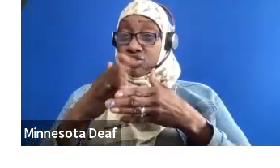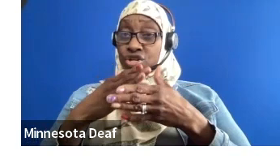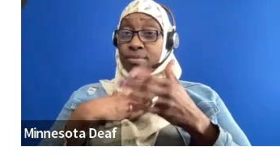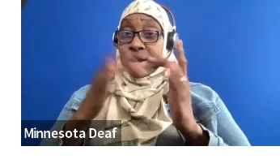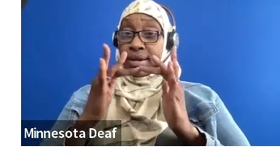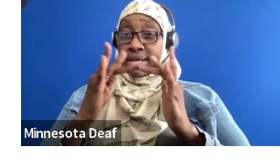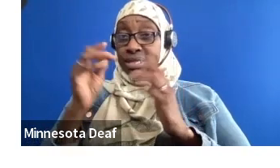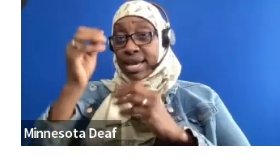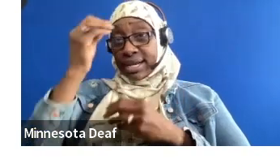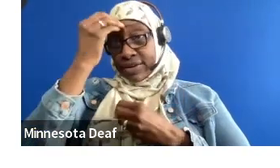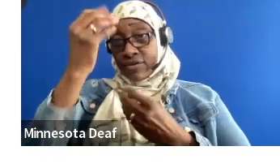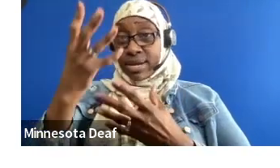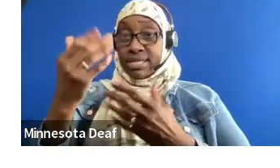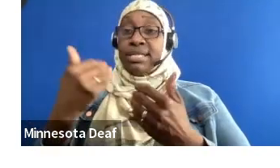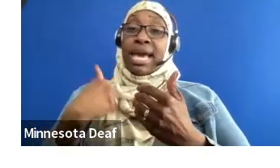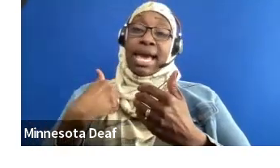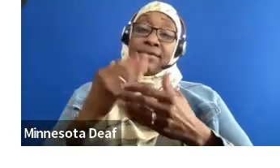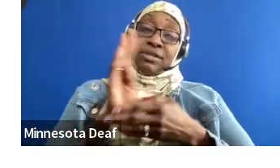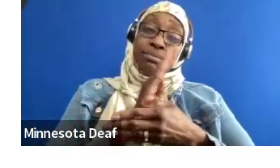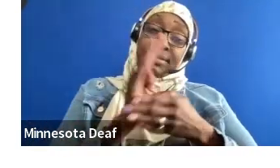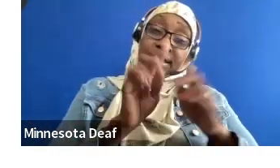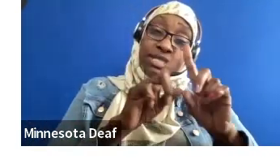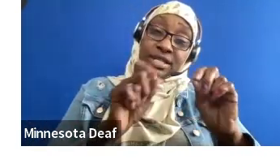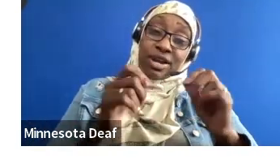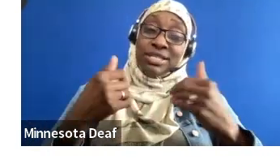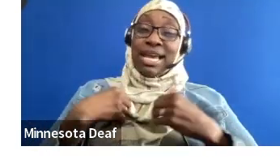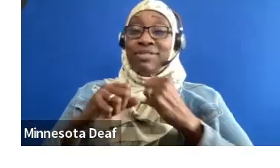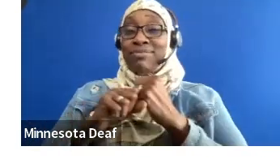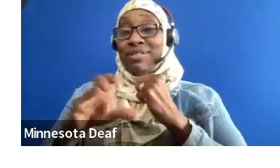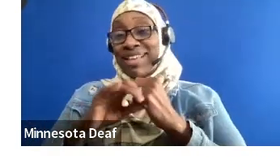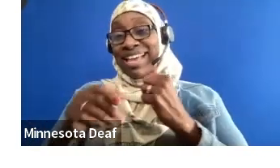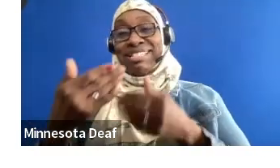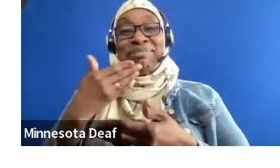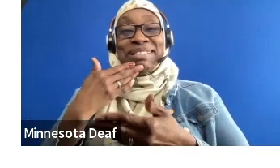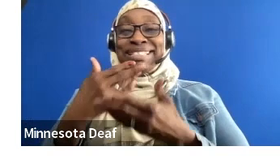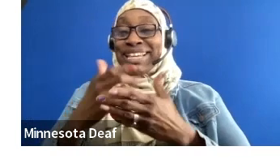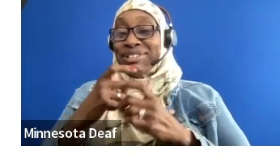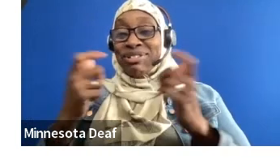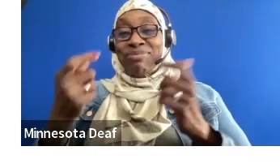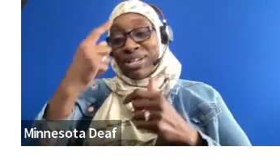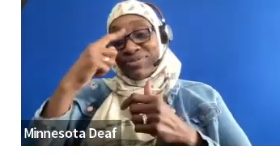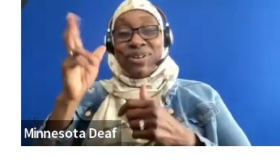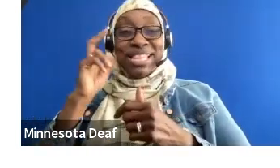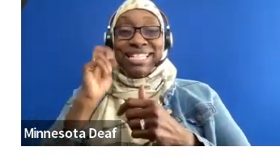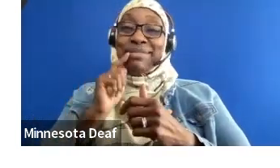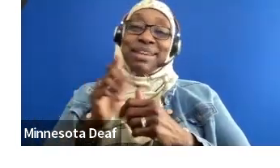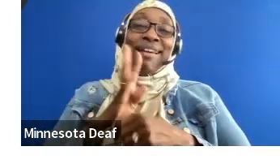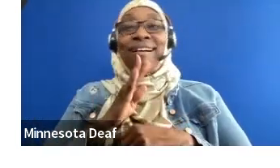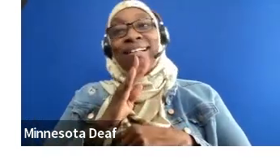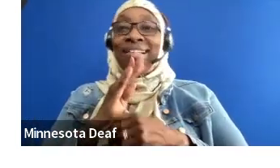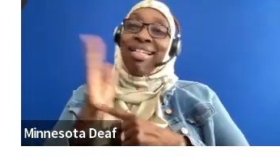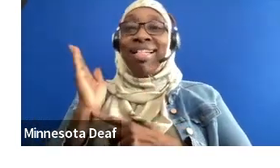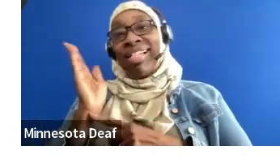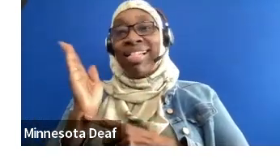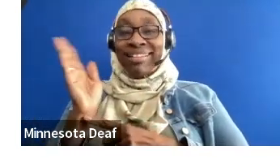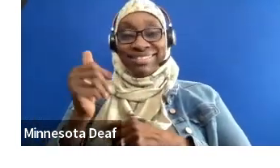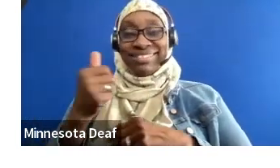business cards. But thank you so much for listening to me jabber on for so long. I appreciate your patience and your allowing me to